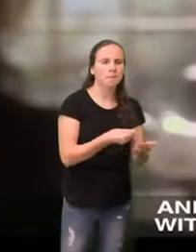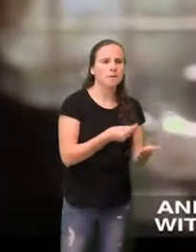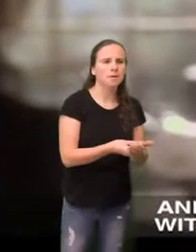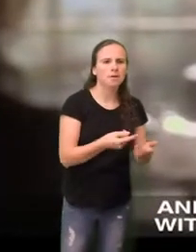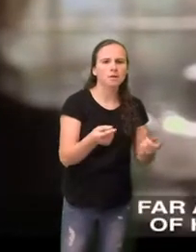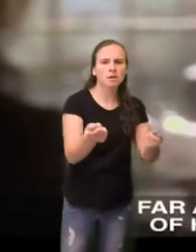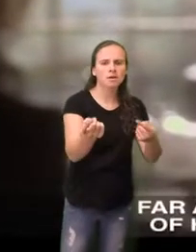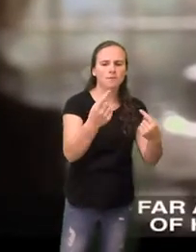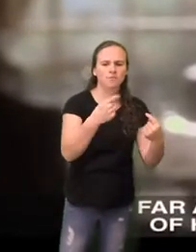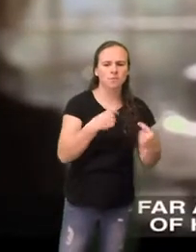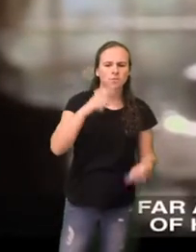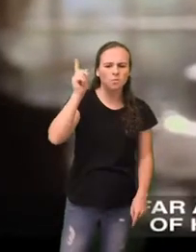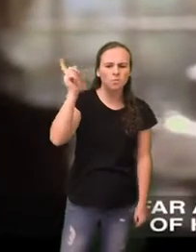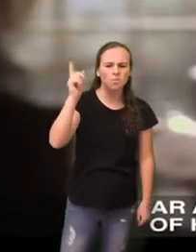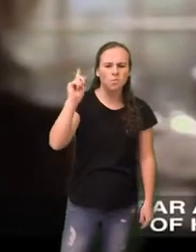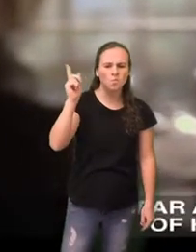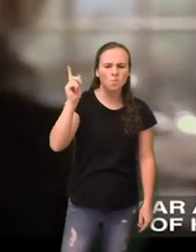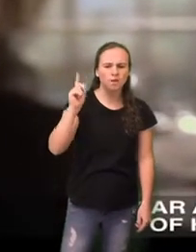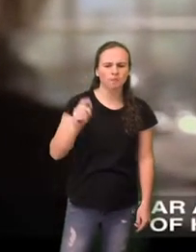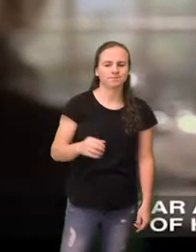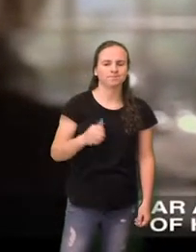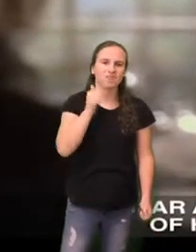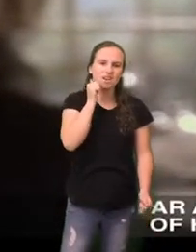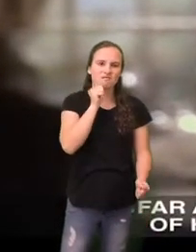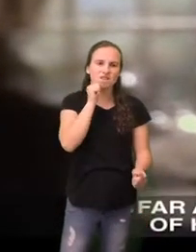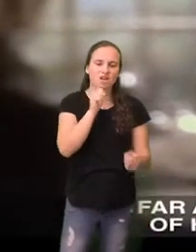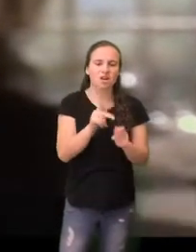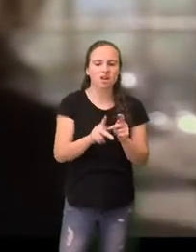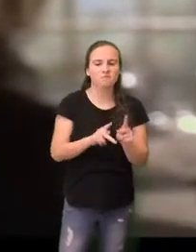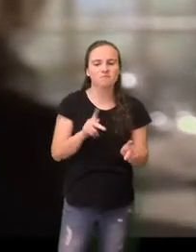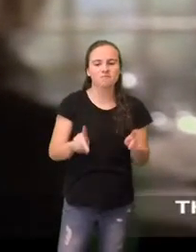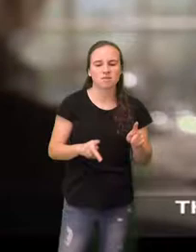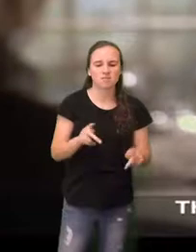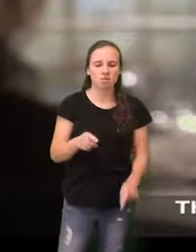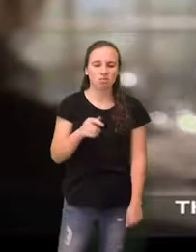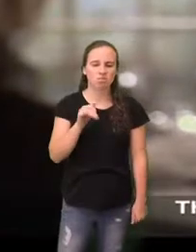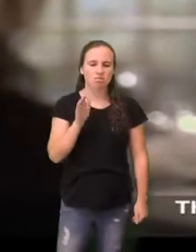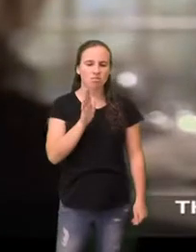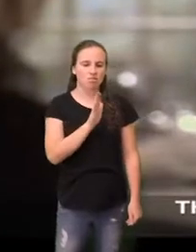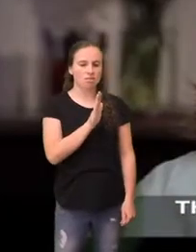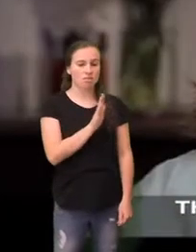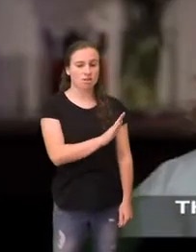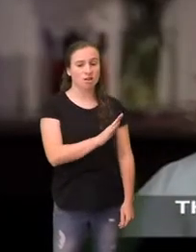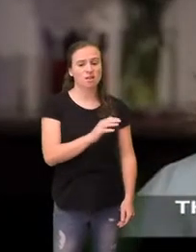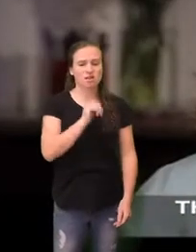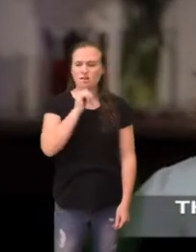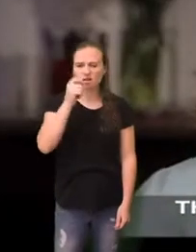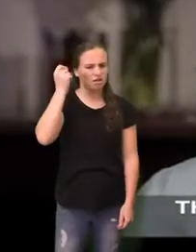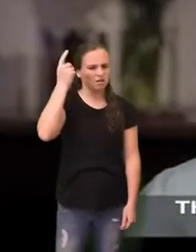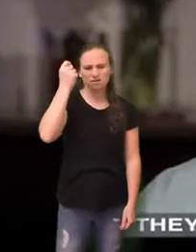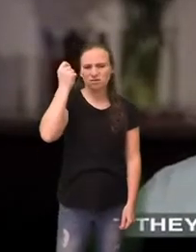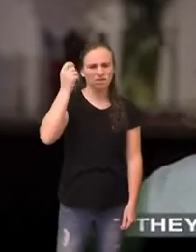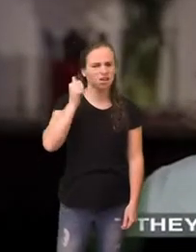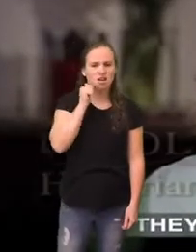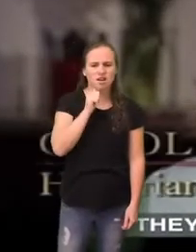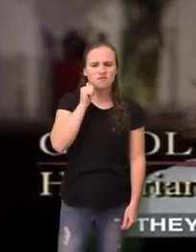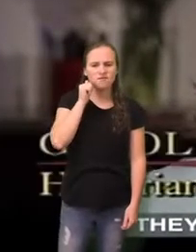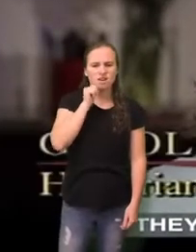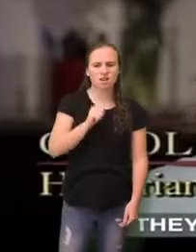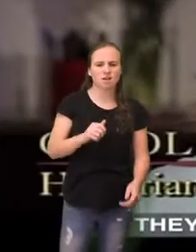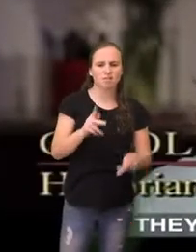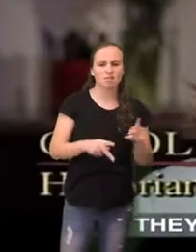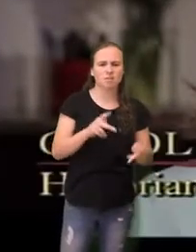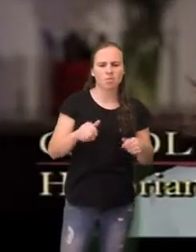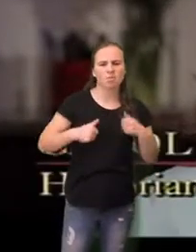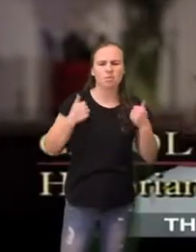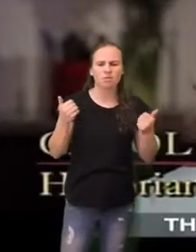fellow senators, far away from any knowledge of how ordinary people live. These men had just come out of a war. They'd